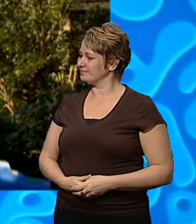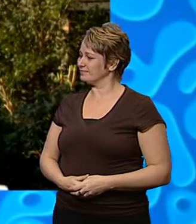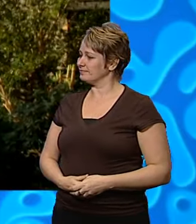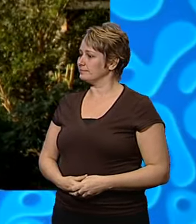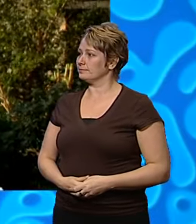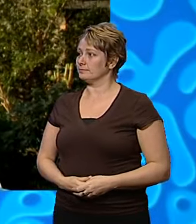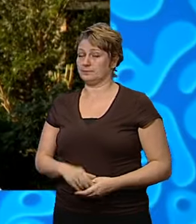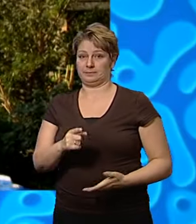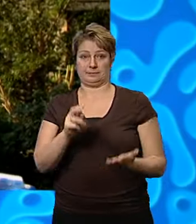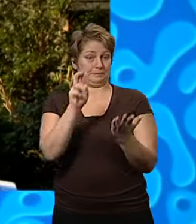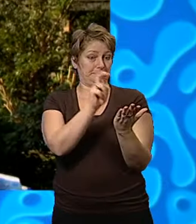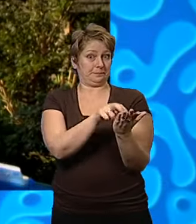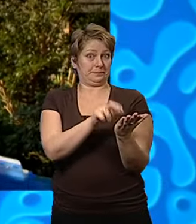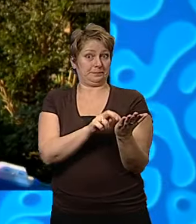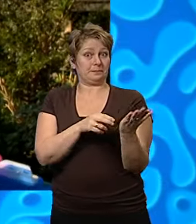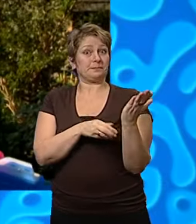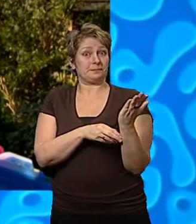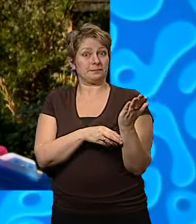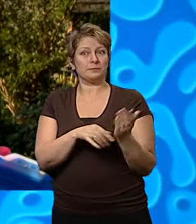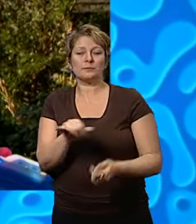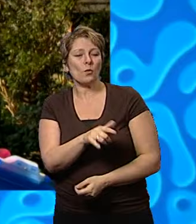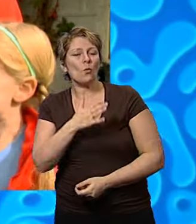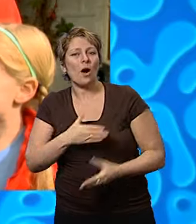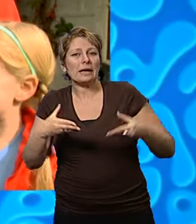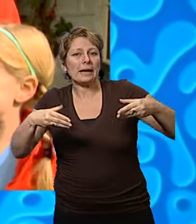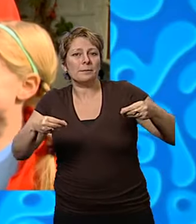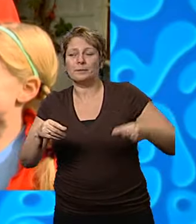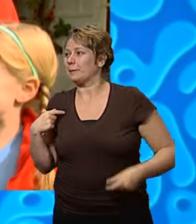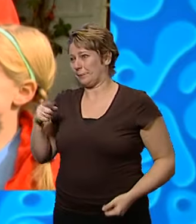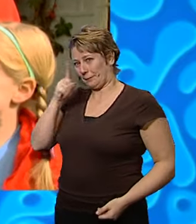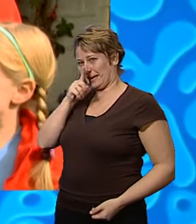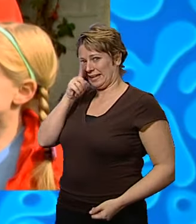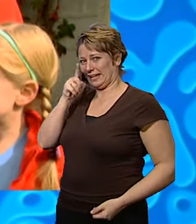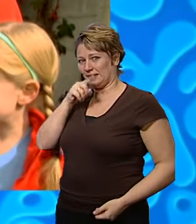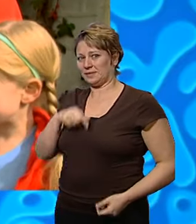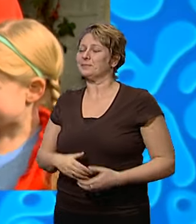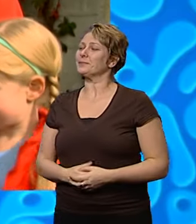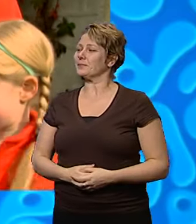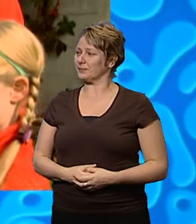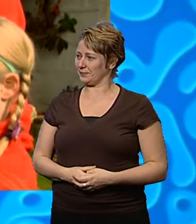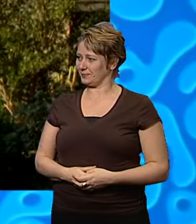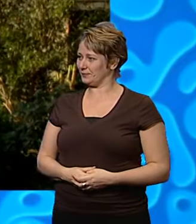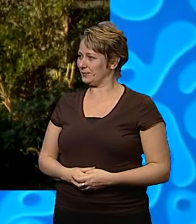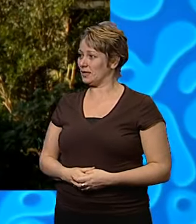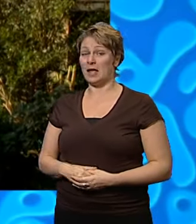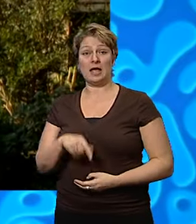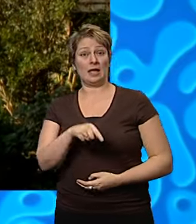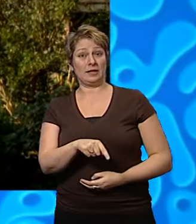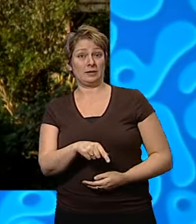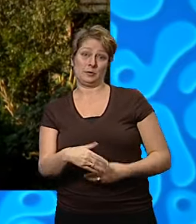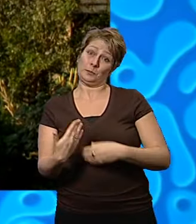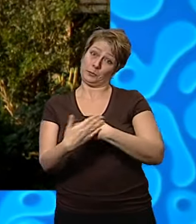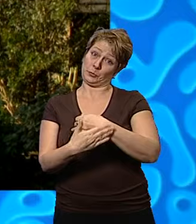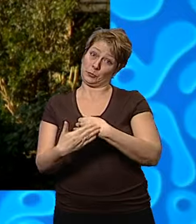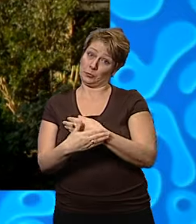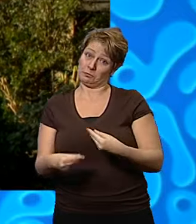I'll give you a clipboard each. And Emma, which one would you like? Pink please. Excellent choice. And Harry, that leaves